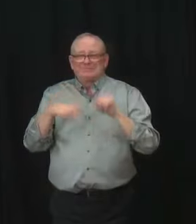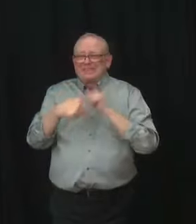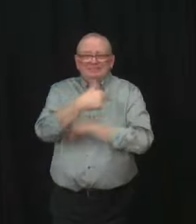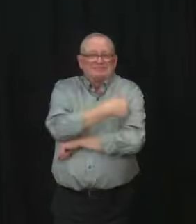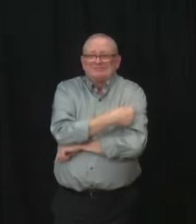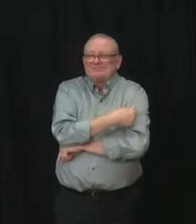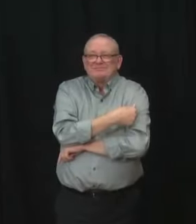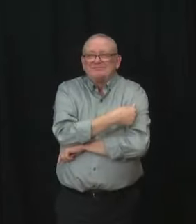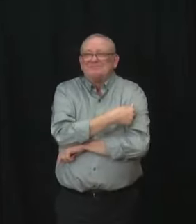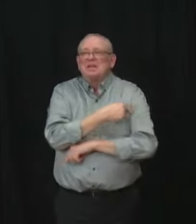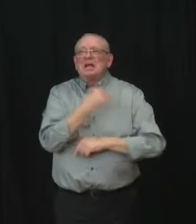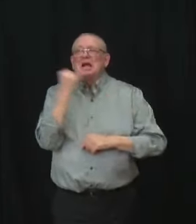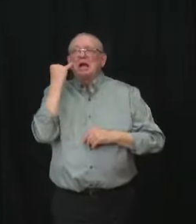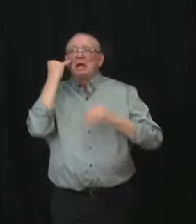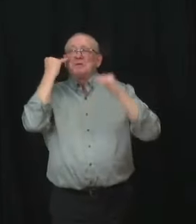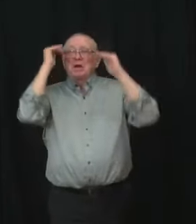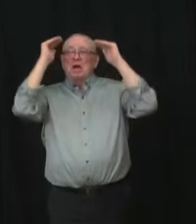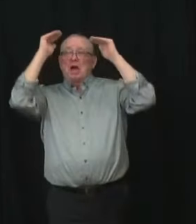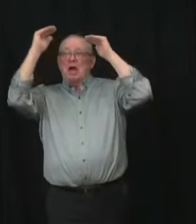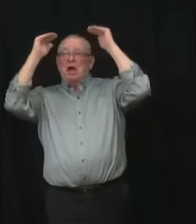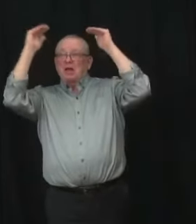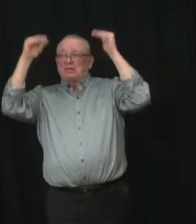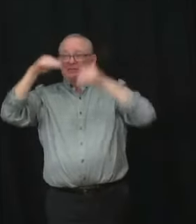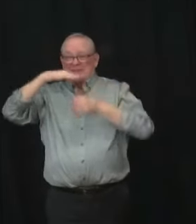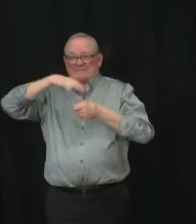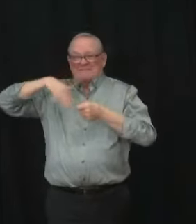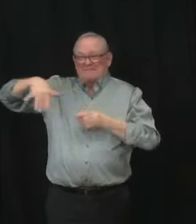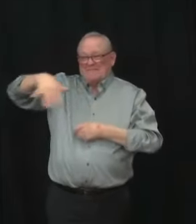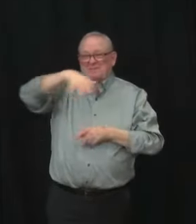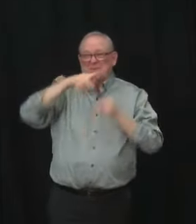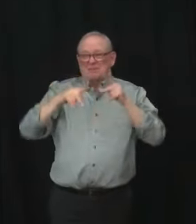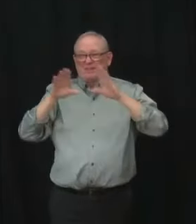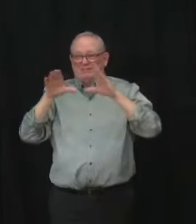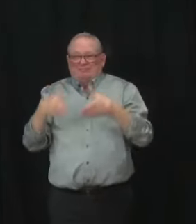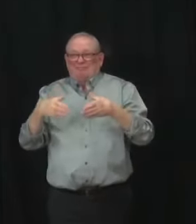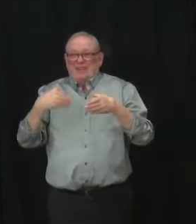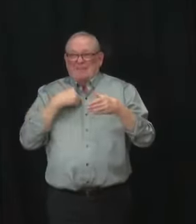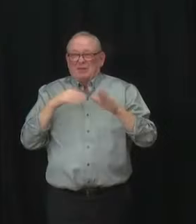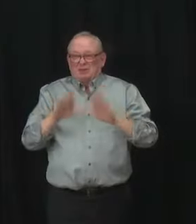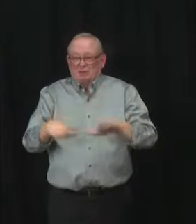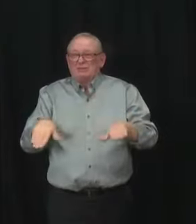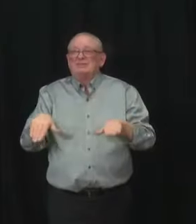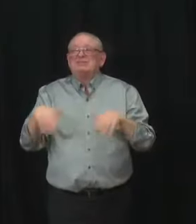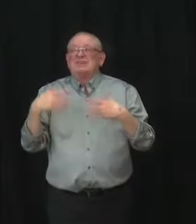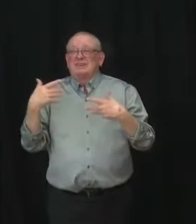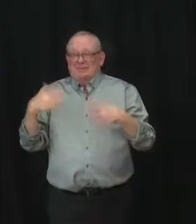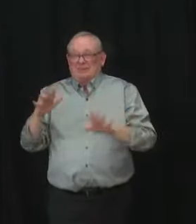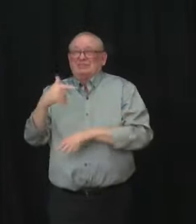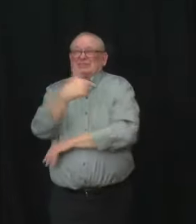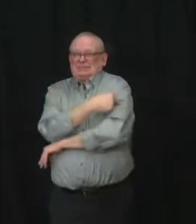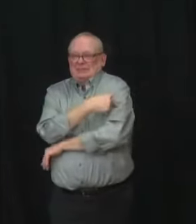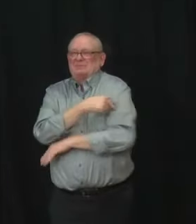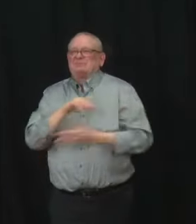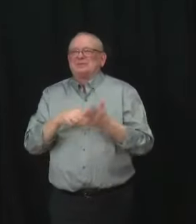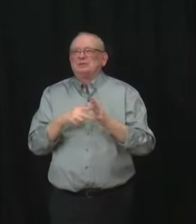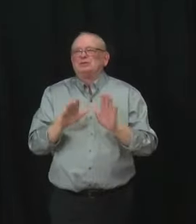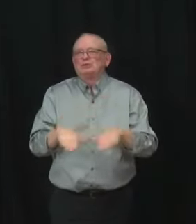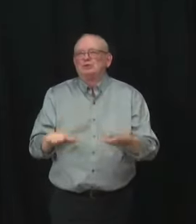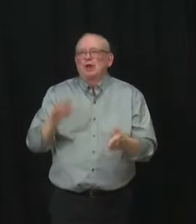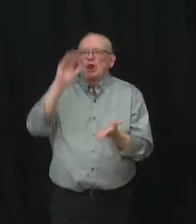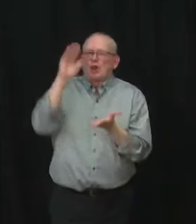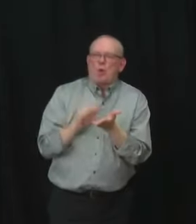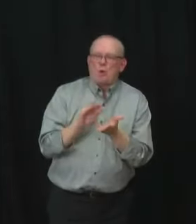Children in households where no adults have been vaccinated have a one and a half times greater chance of being hospitalized with COVID